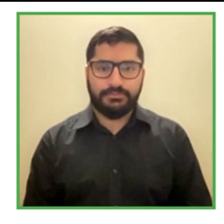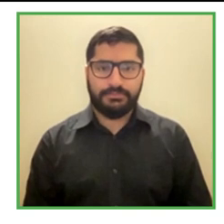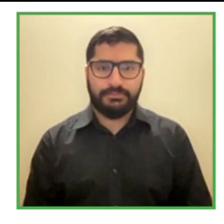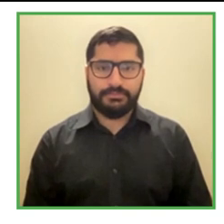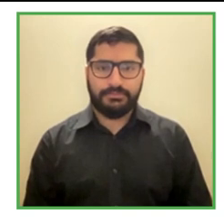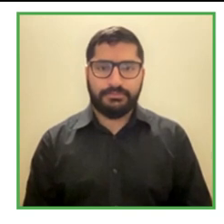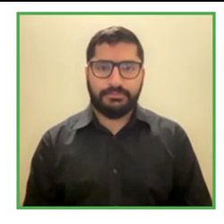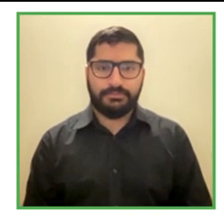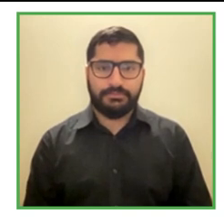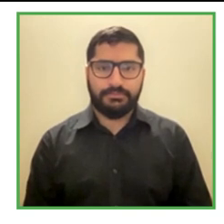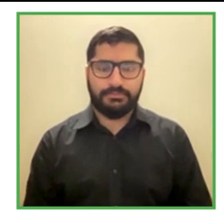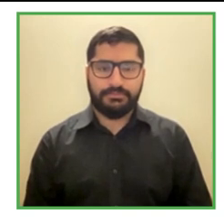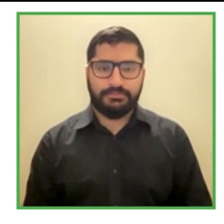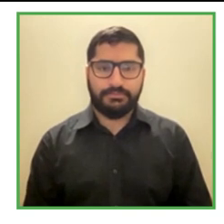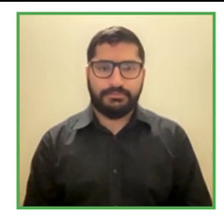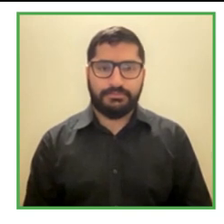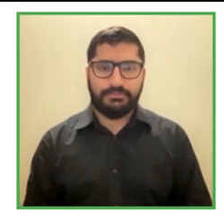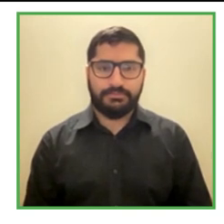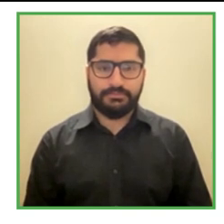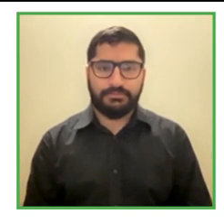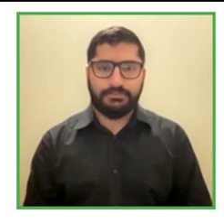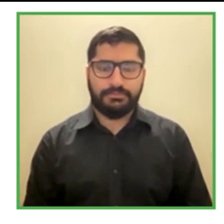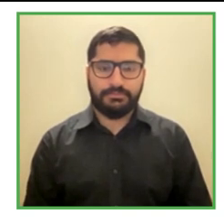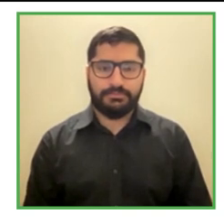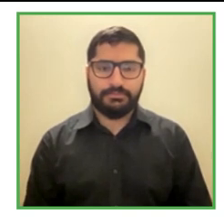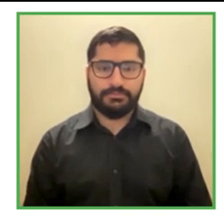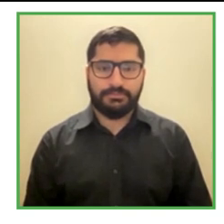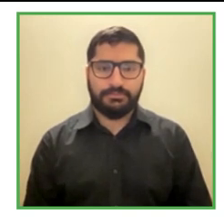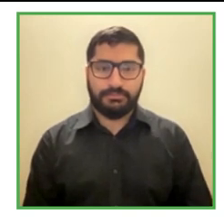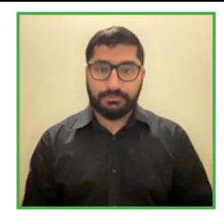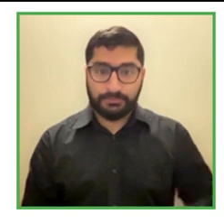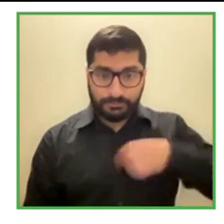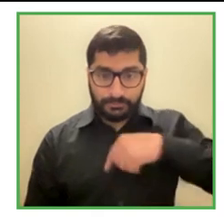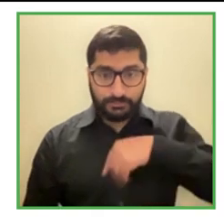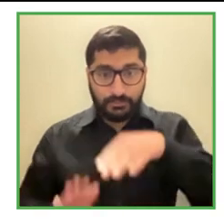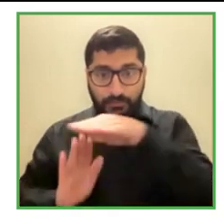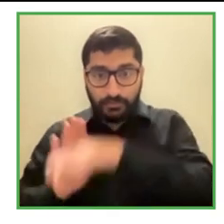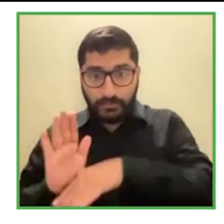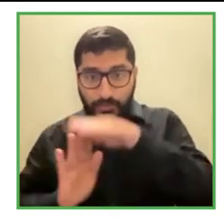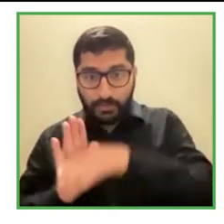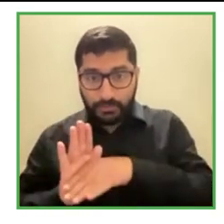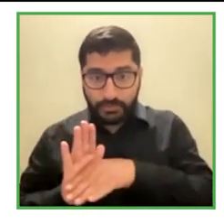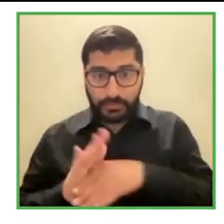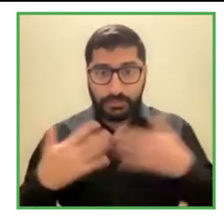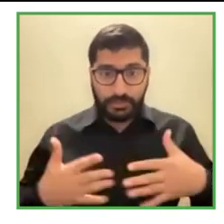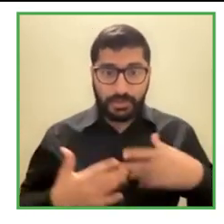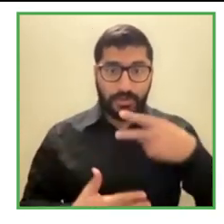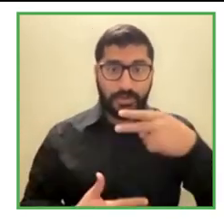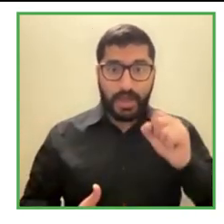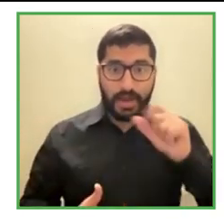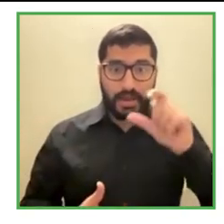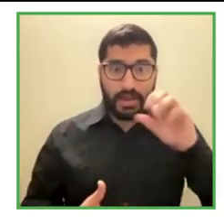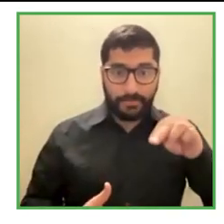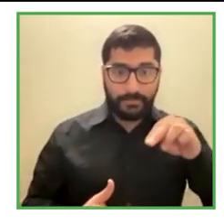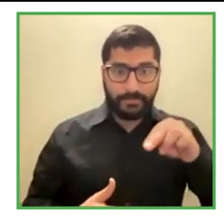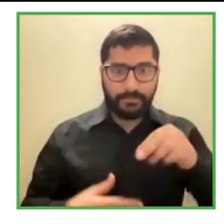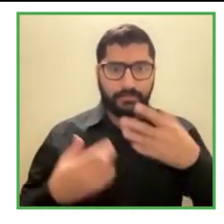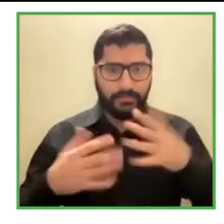So our plans for Helm for growing and in order to to be able to spread across other countries